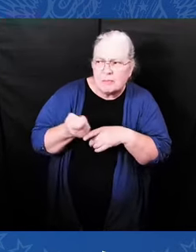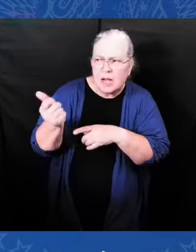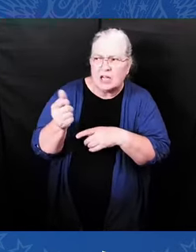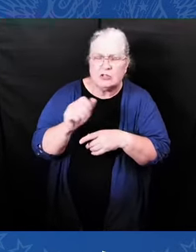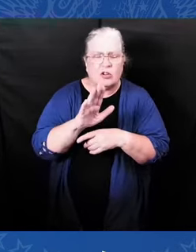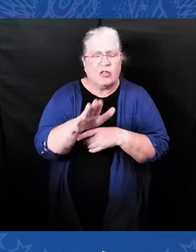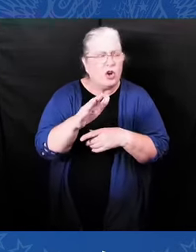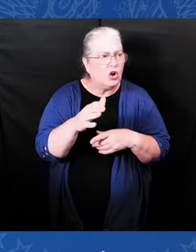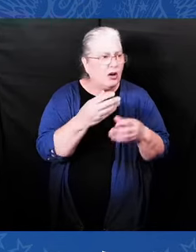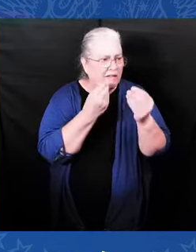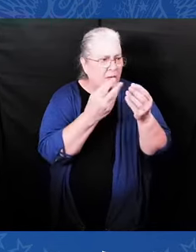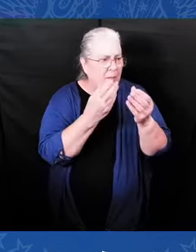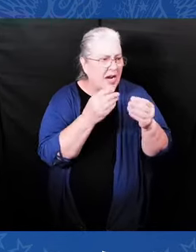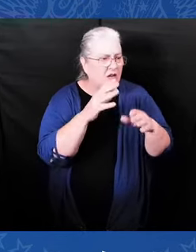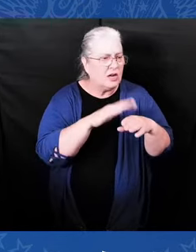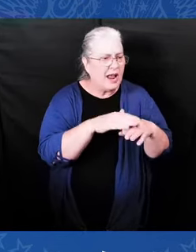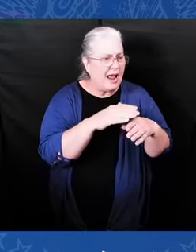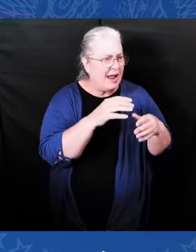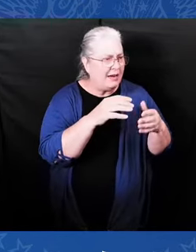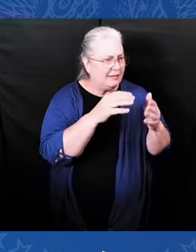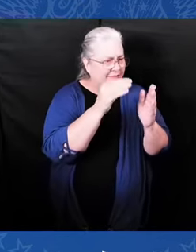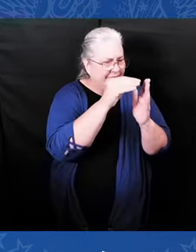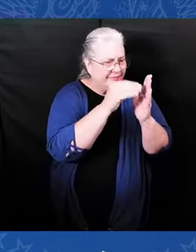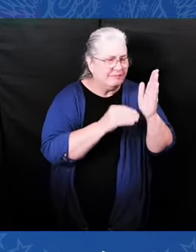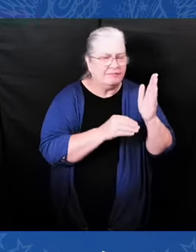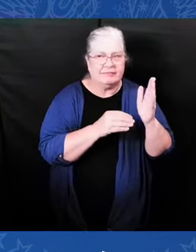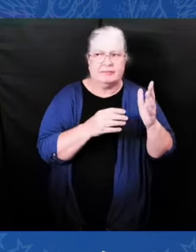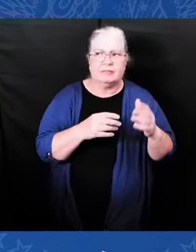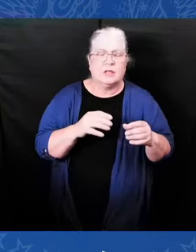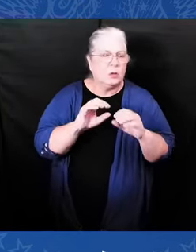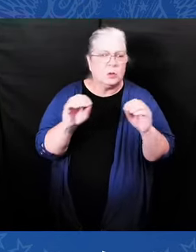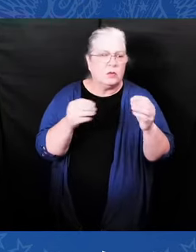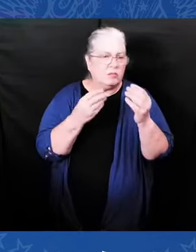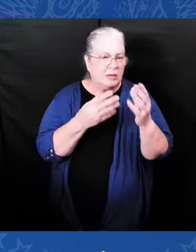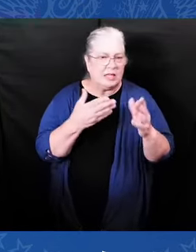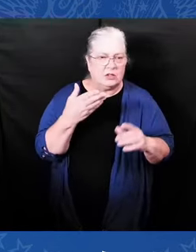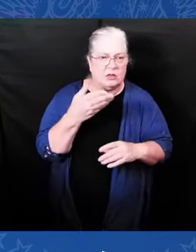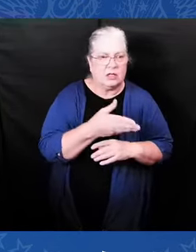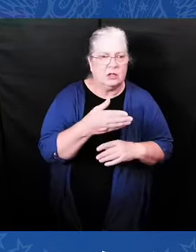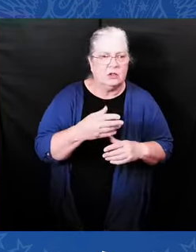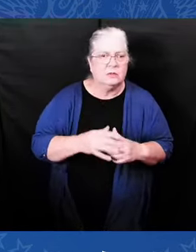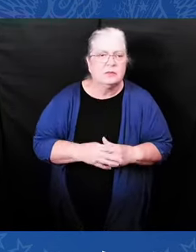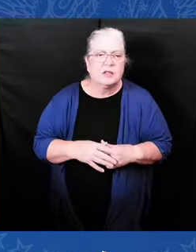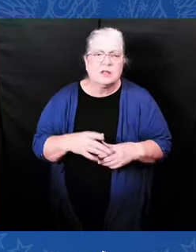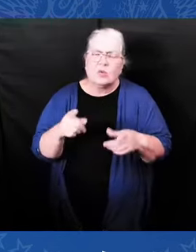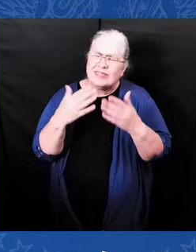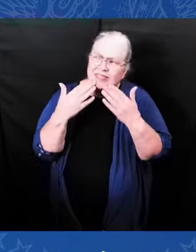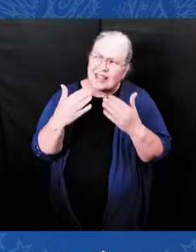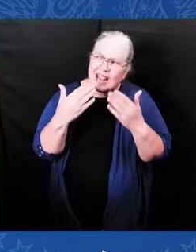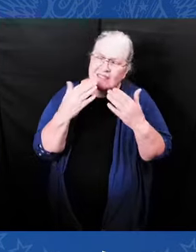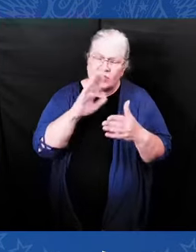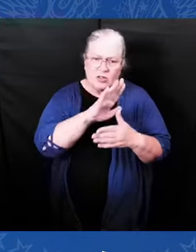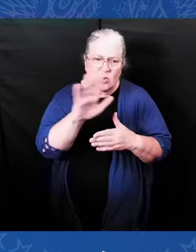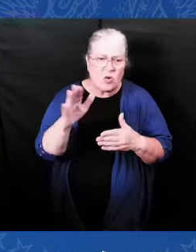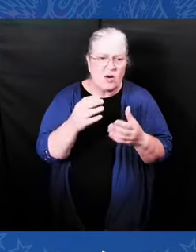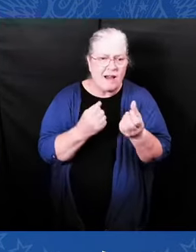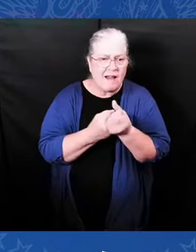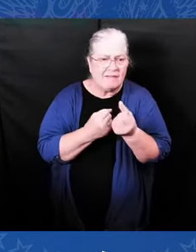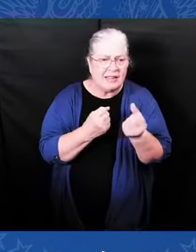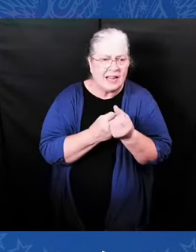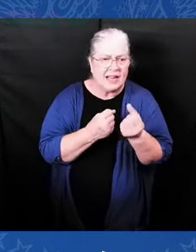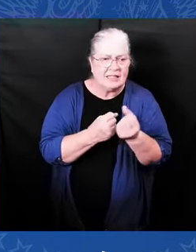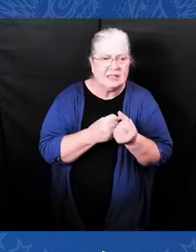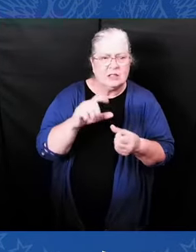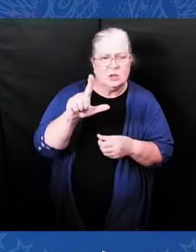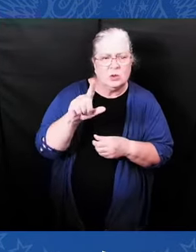safety law in nearly 30 years — and will continue to fight to reinstate assault women's ban, which, when I was a United States senator,